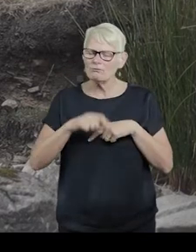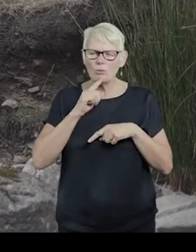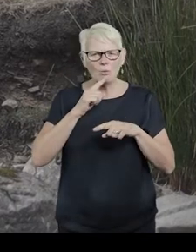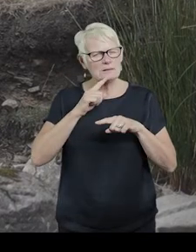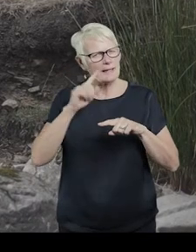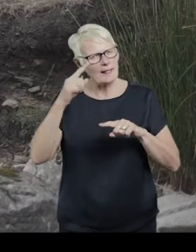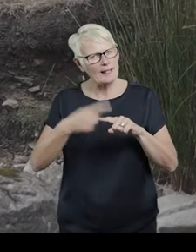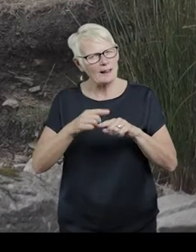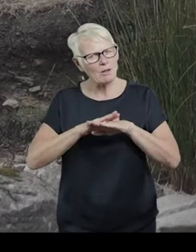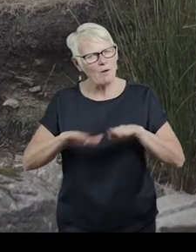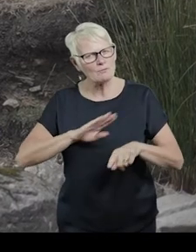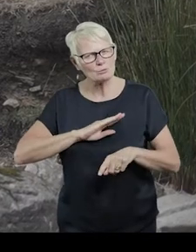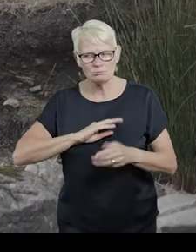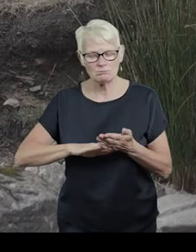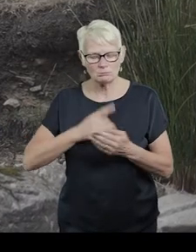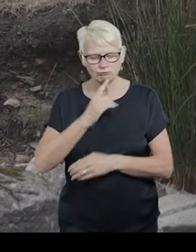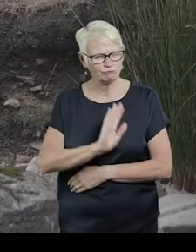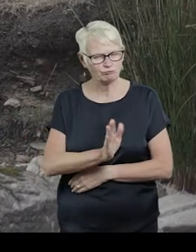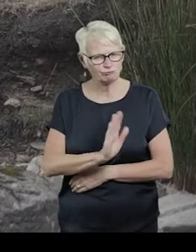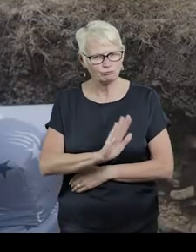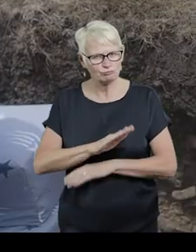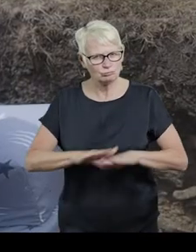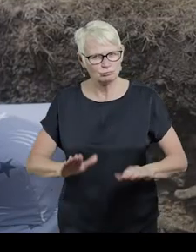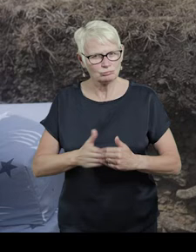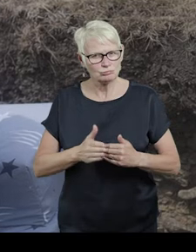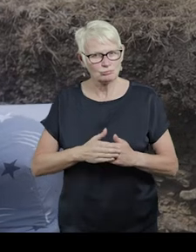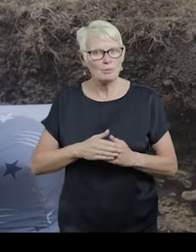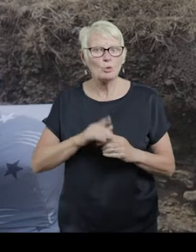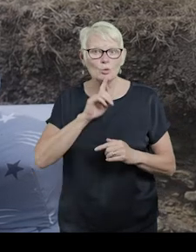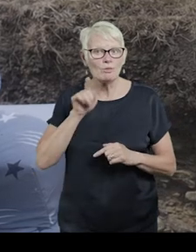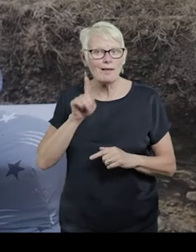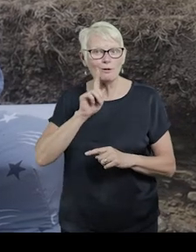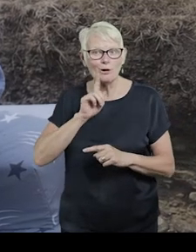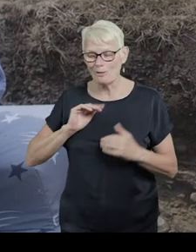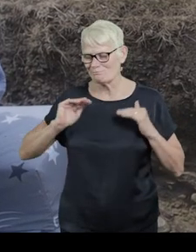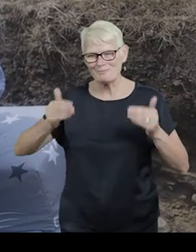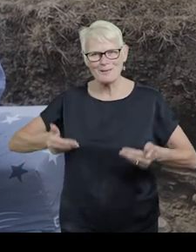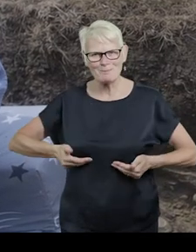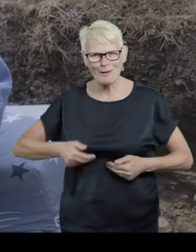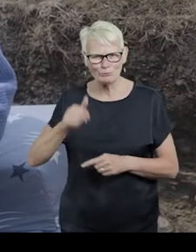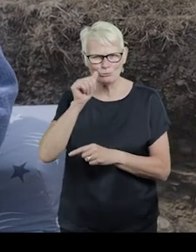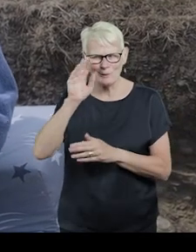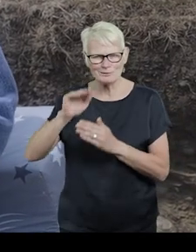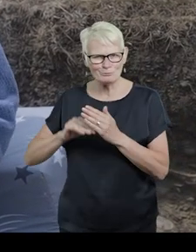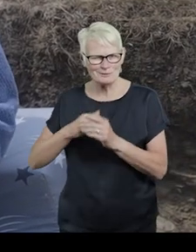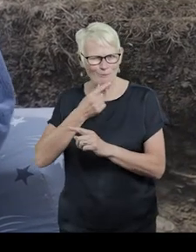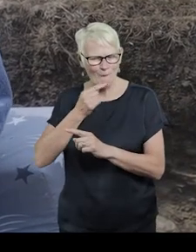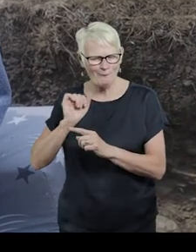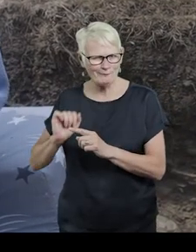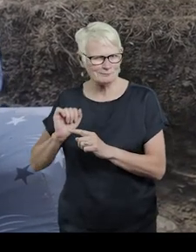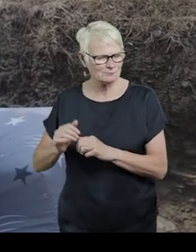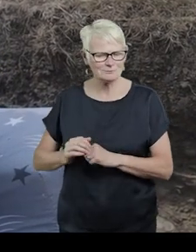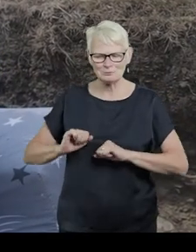off school for a week, so my mum makes me stop. She's there. The girl with the big boobs and worldly knowledge way